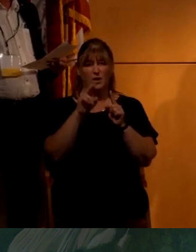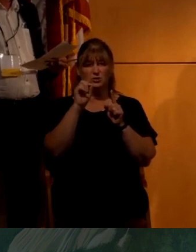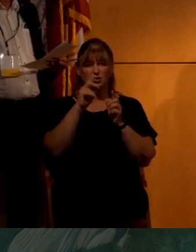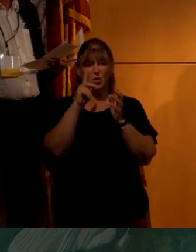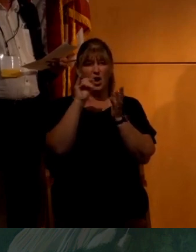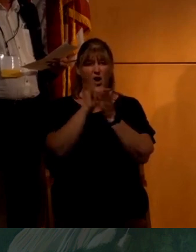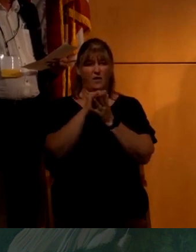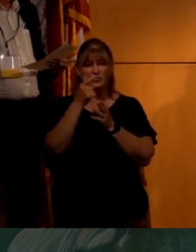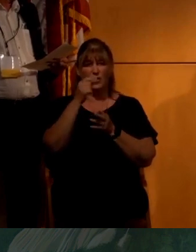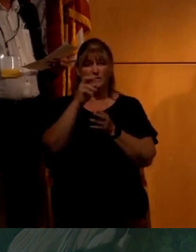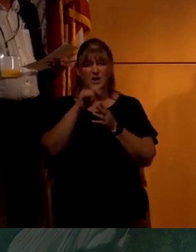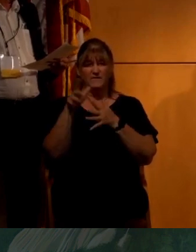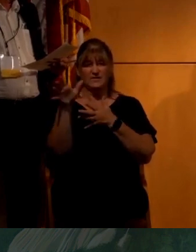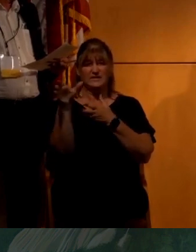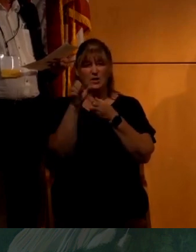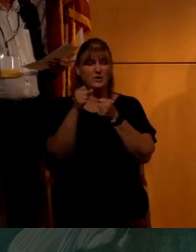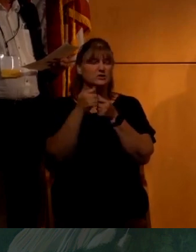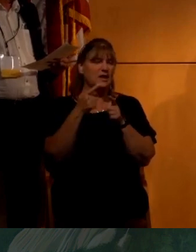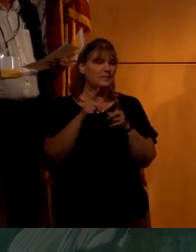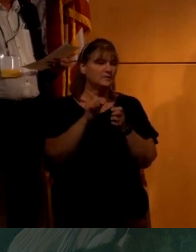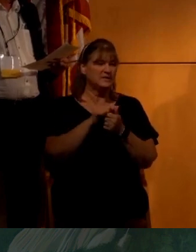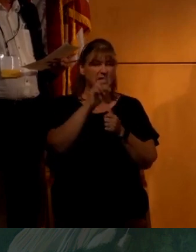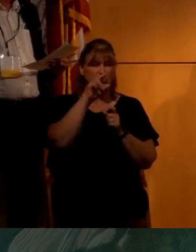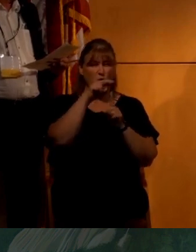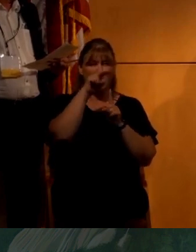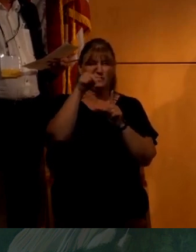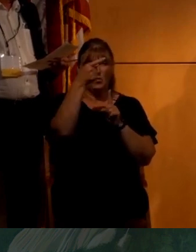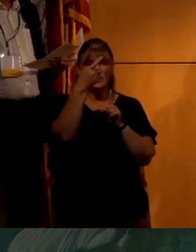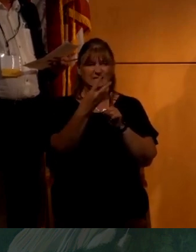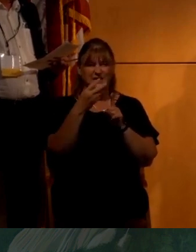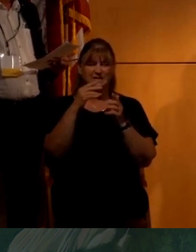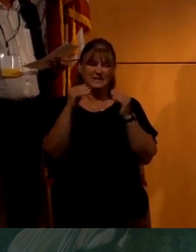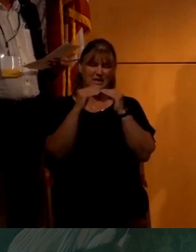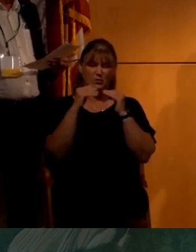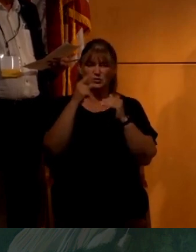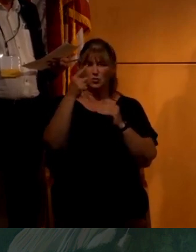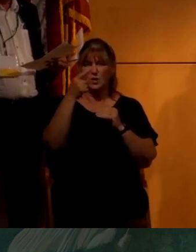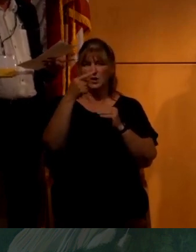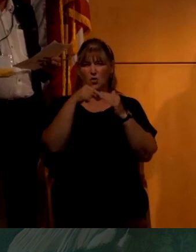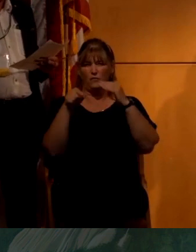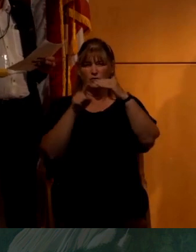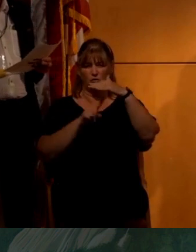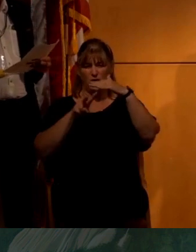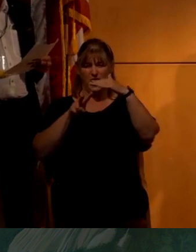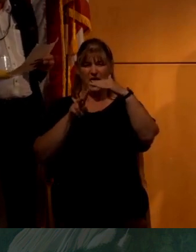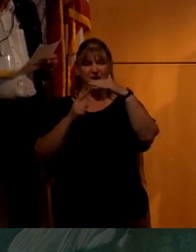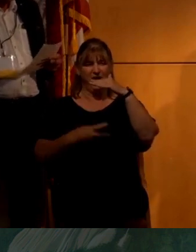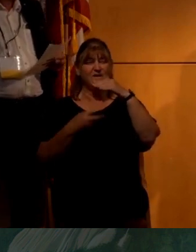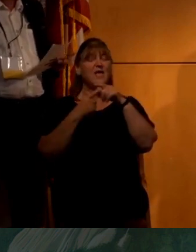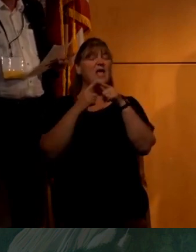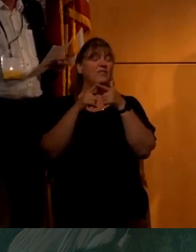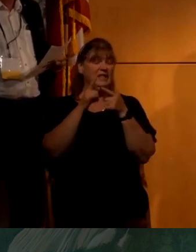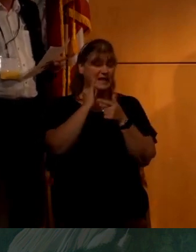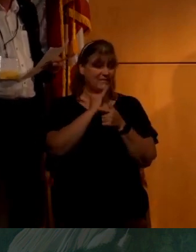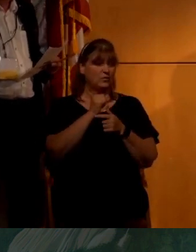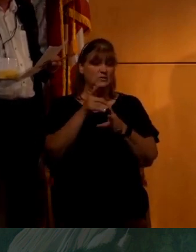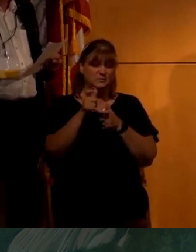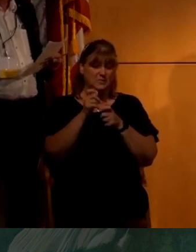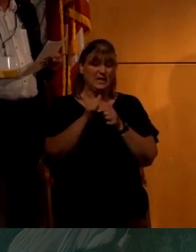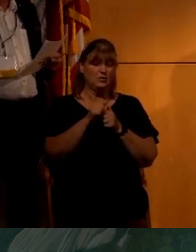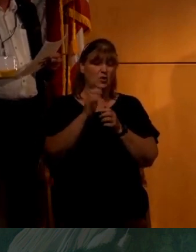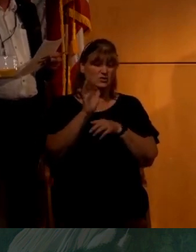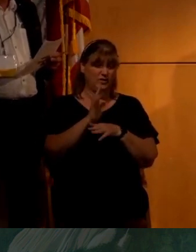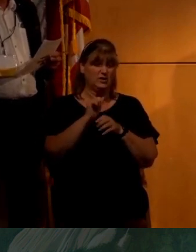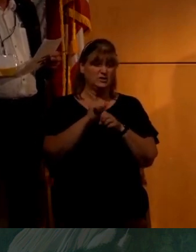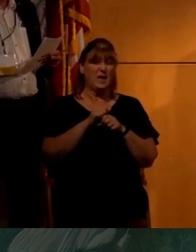gravitational acceleration. And it turns out the square root of one six, there's about one over two and a half. And, and absolutely, if you speed those videos